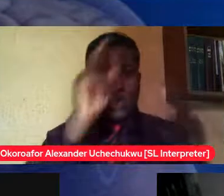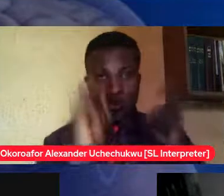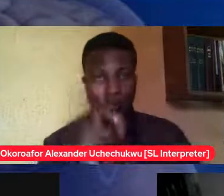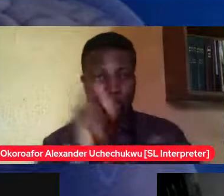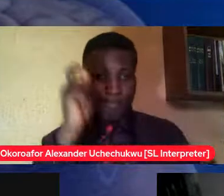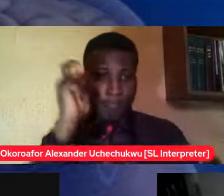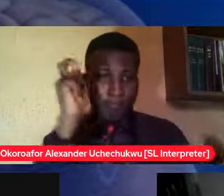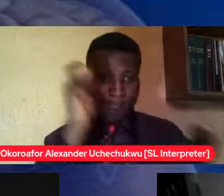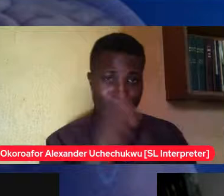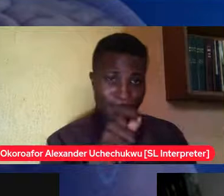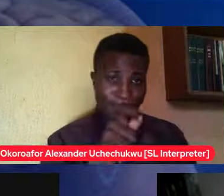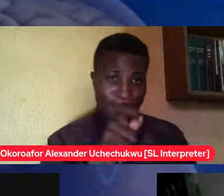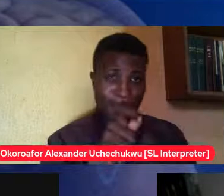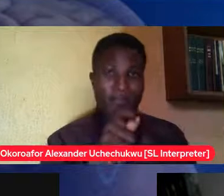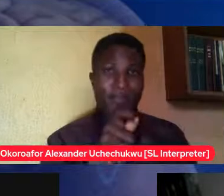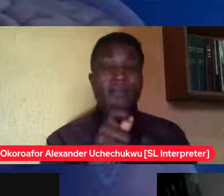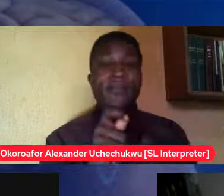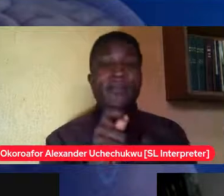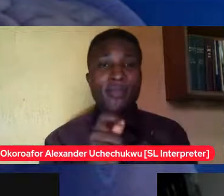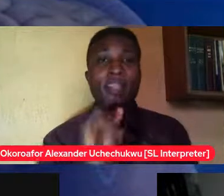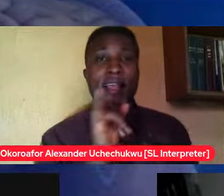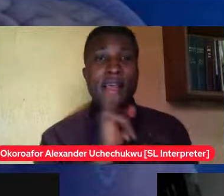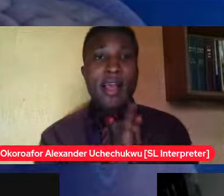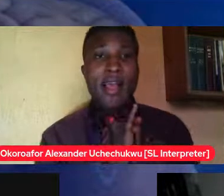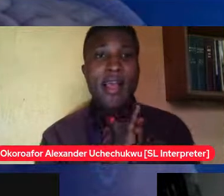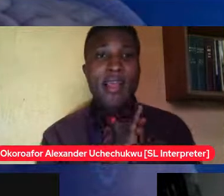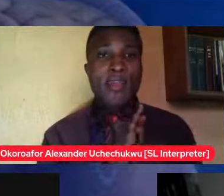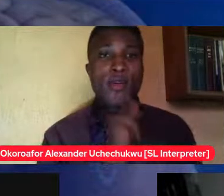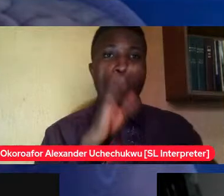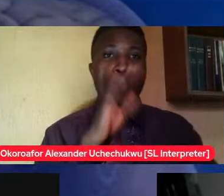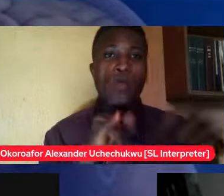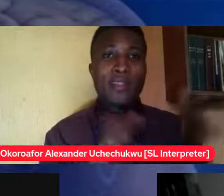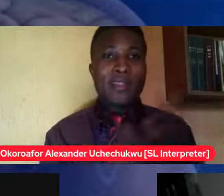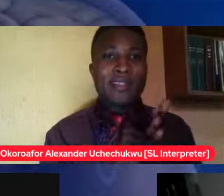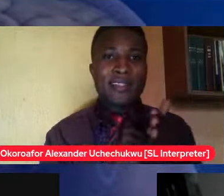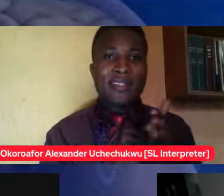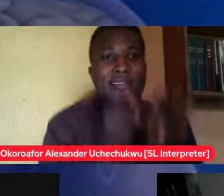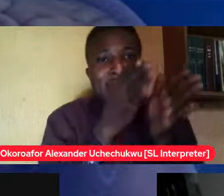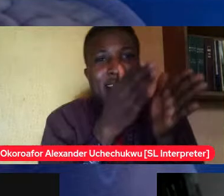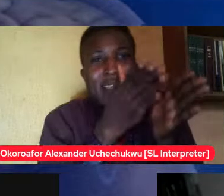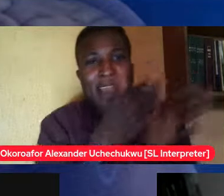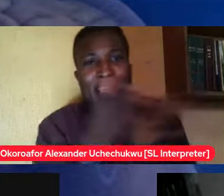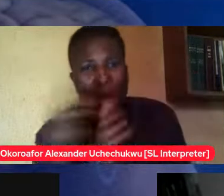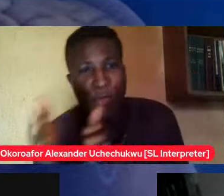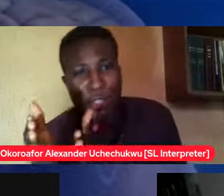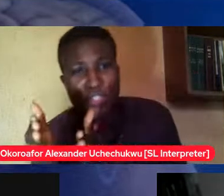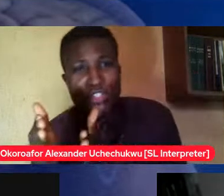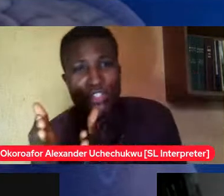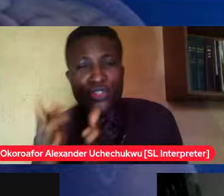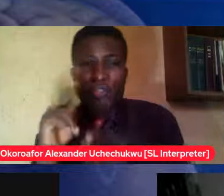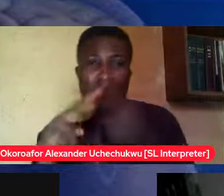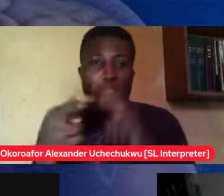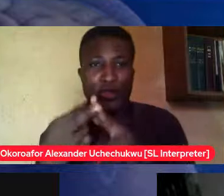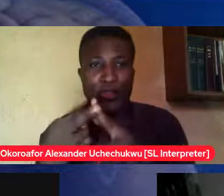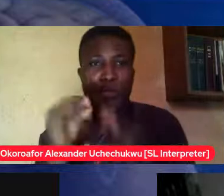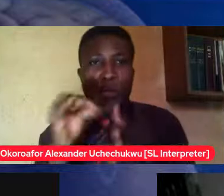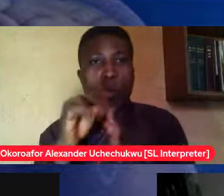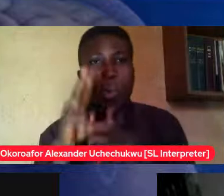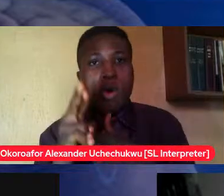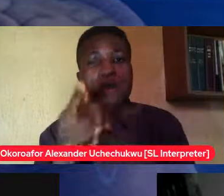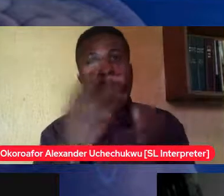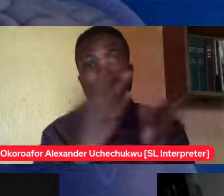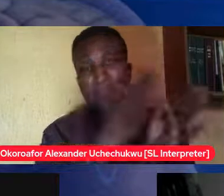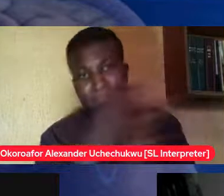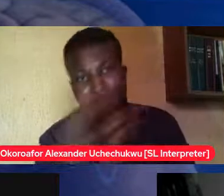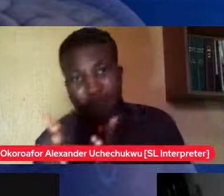marriage or arranged relationships you know i'll start with myself i'll give a personal example so not only do i have